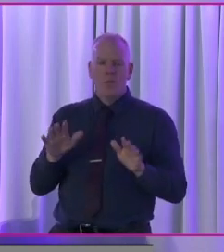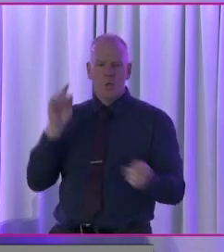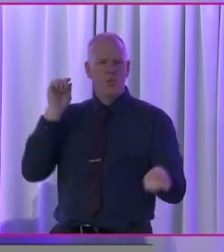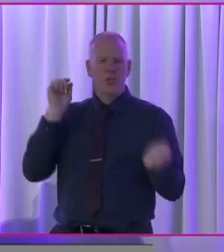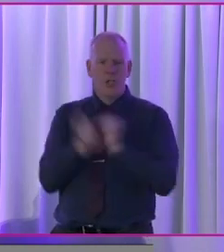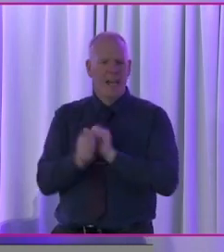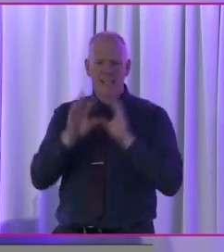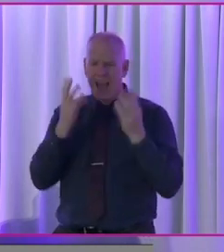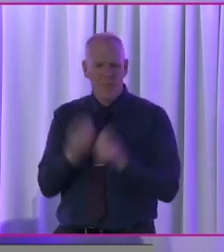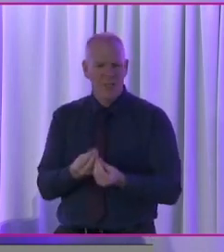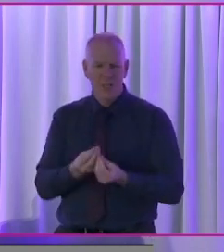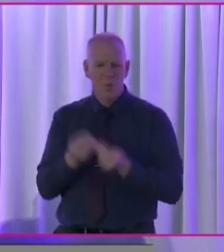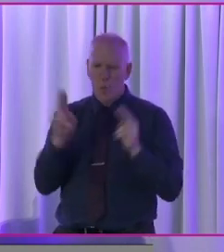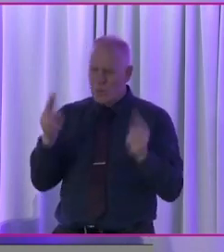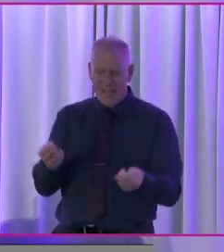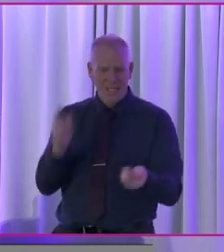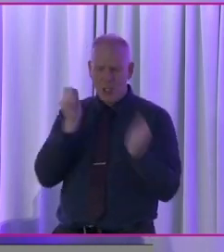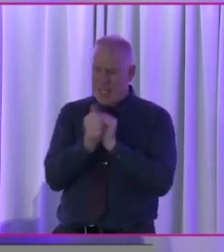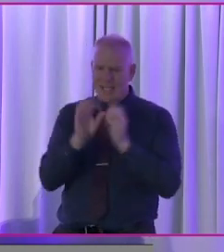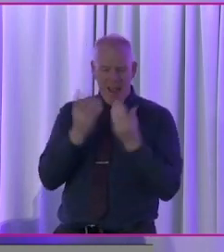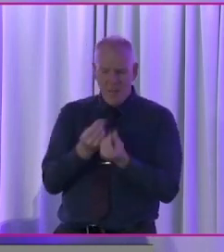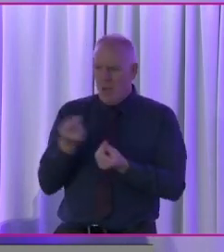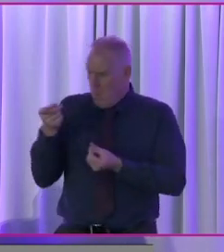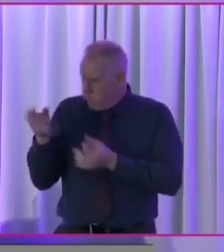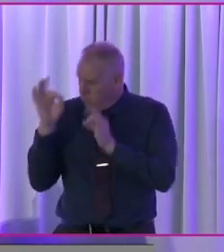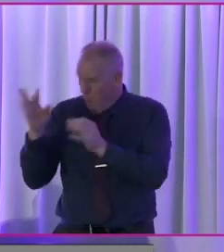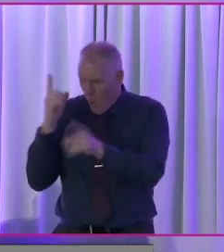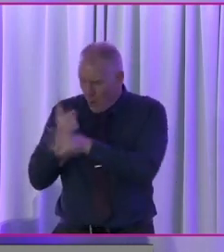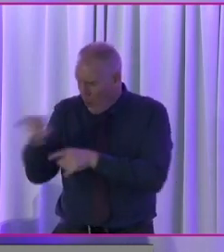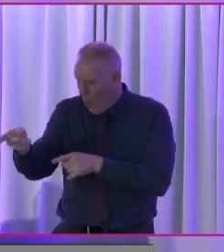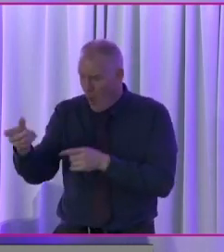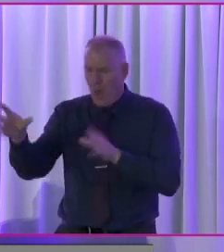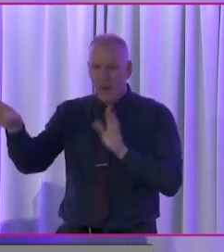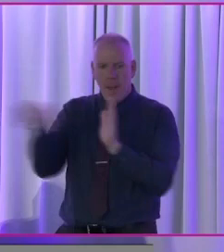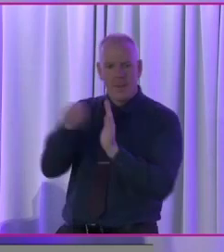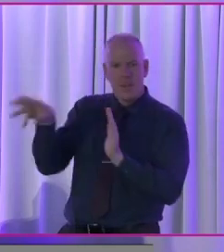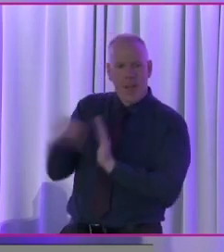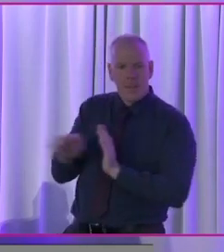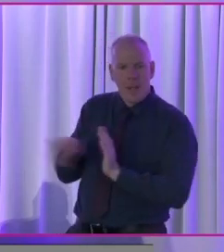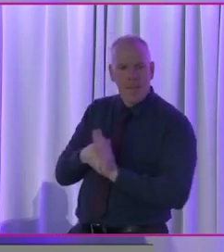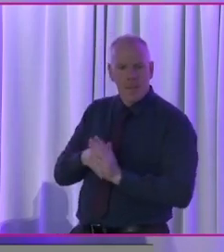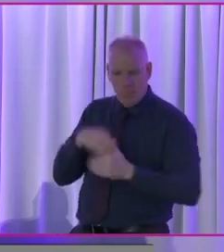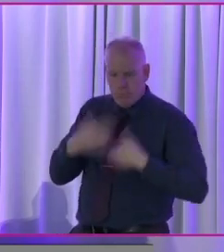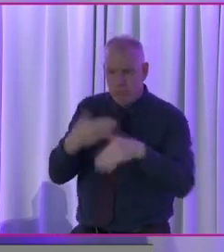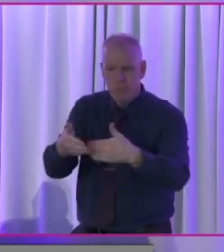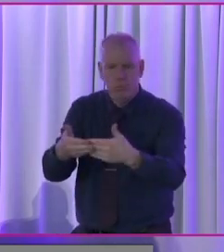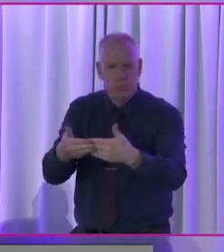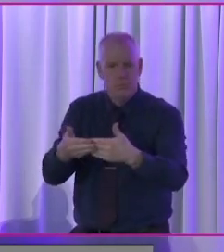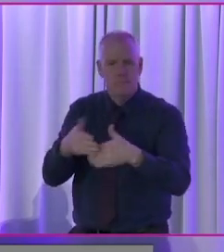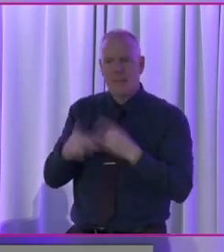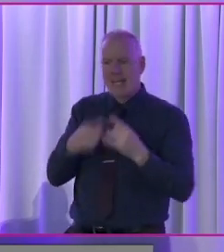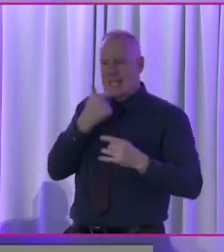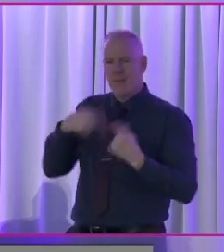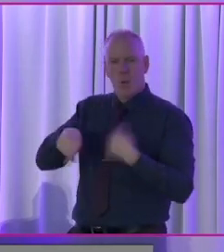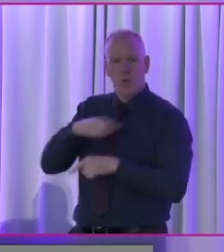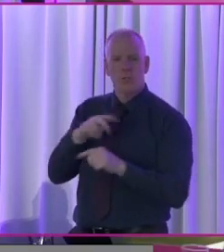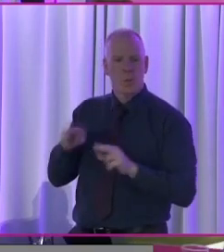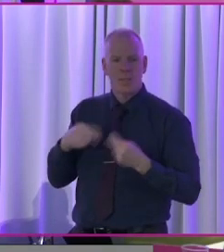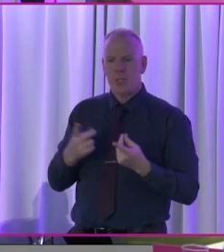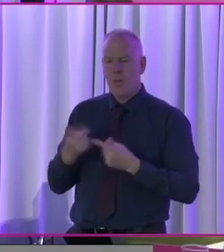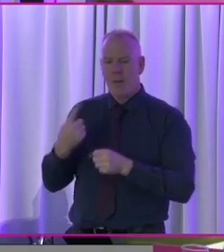the wheel. So many people have done some brilliant work. I mean, let's copy their homework. You know, this is, um, this will make it easier for us.